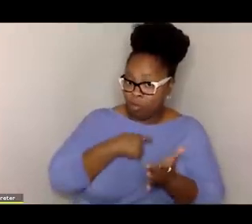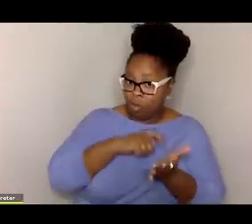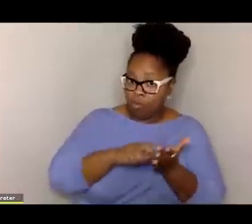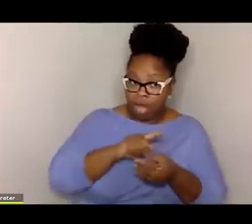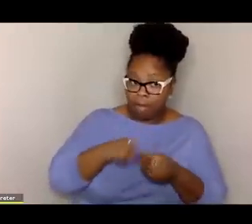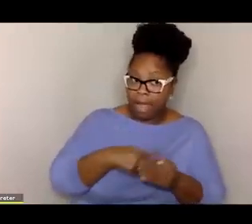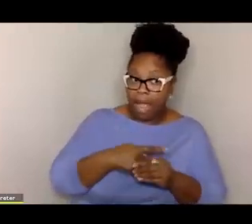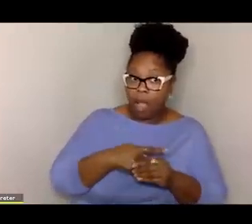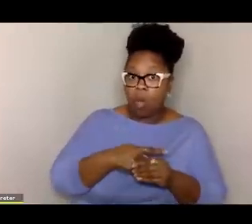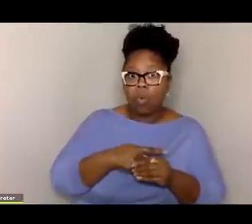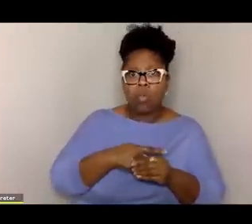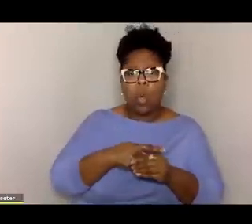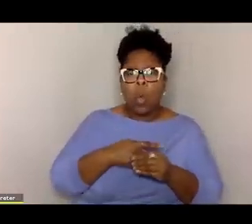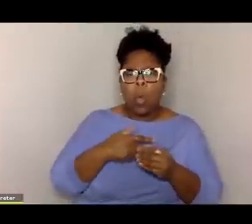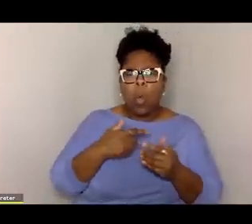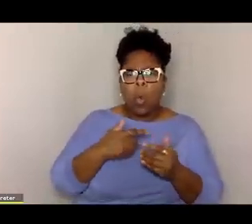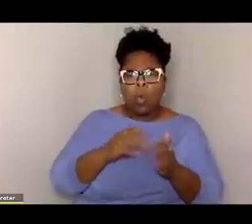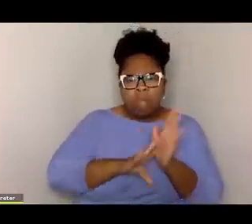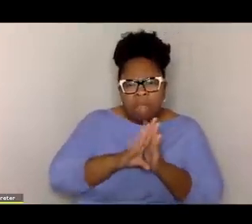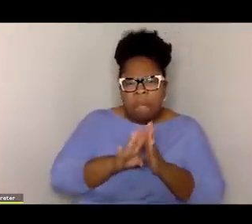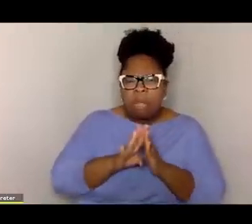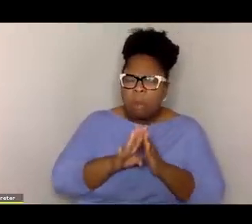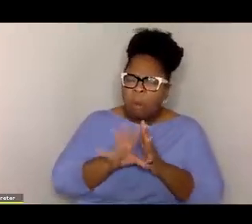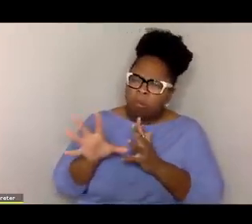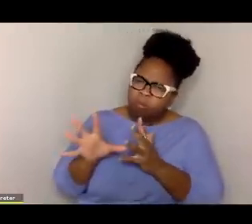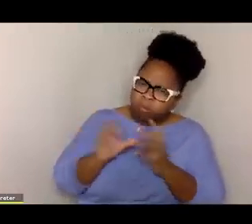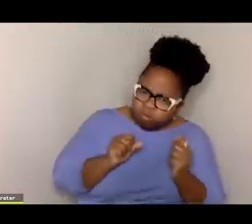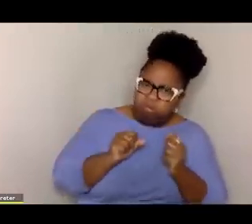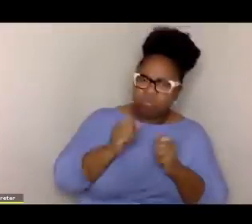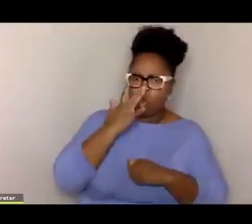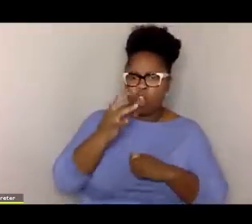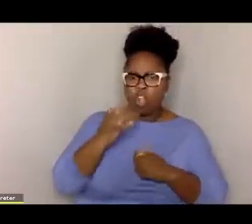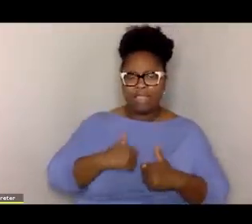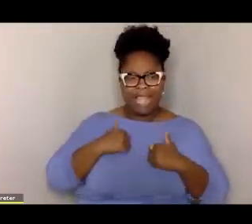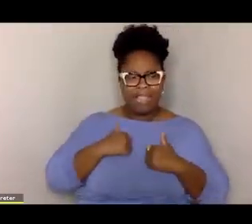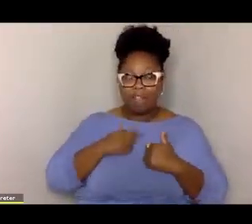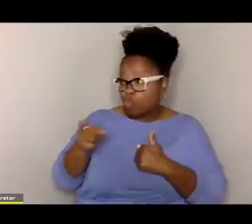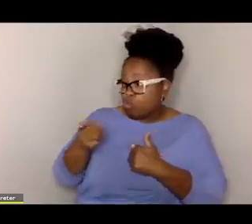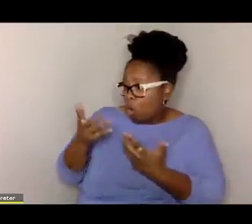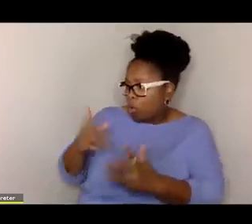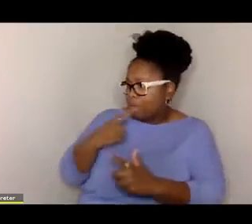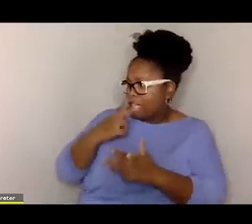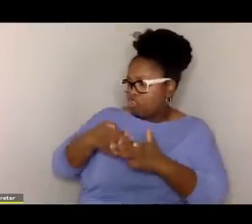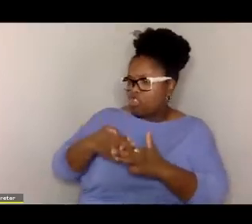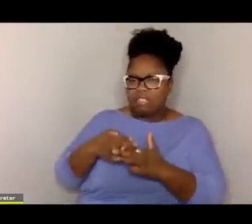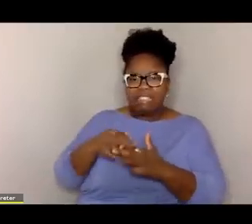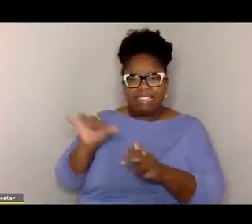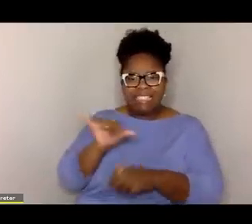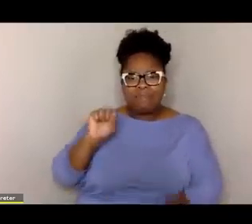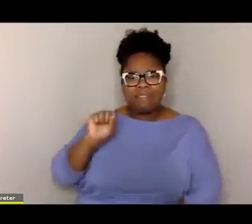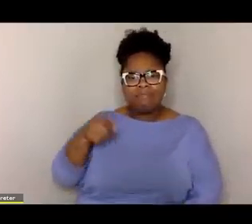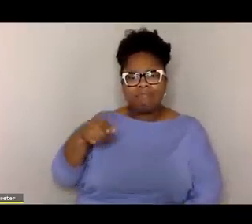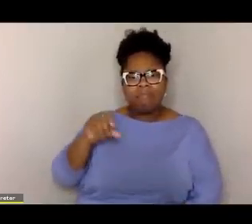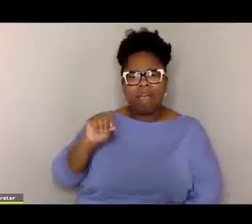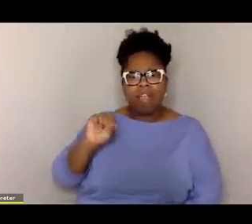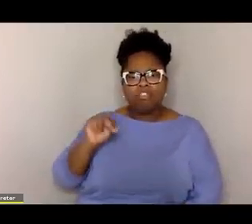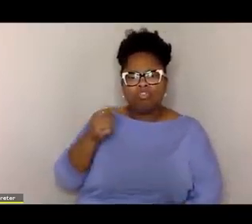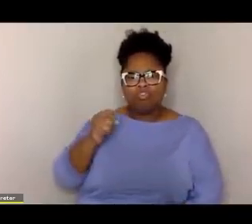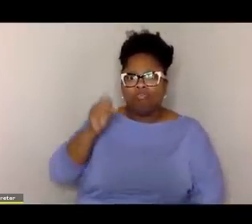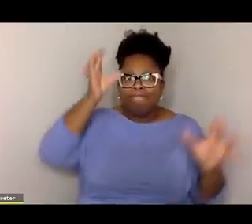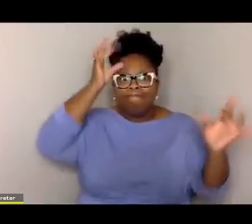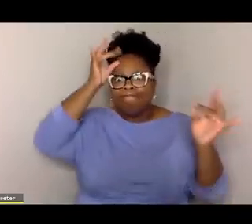they're organizing very rapidly early in life. Like you said, it's a sponge like risk sort of